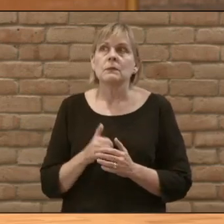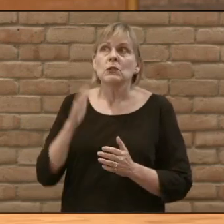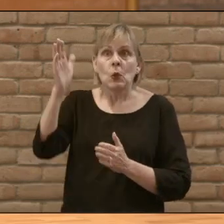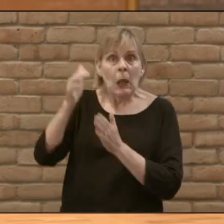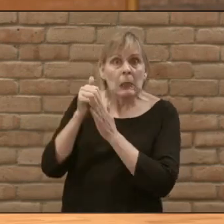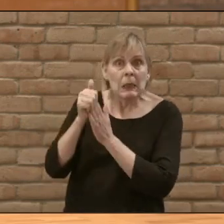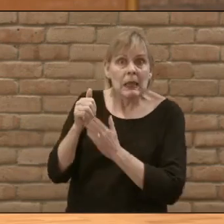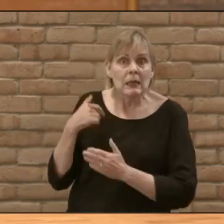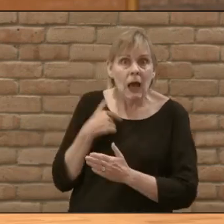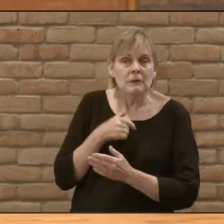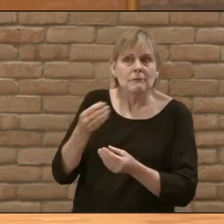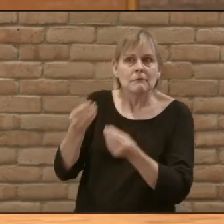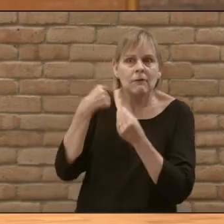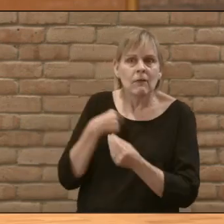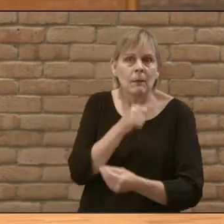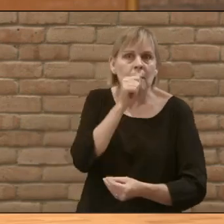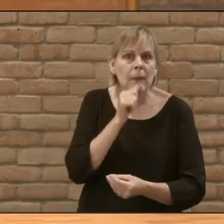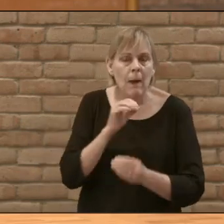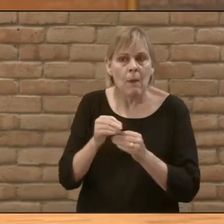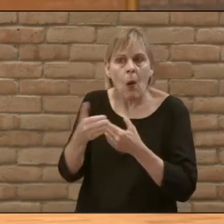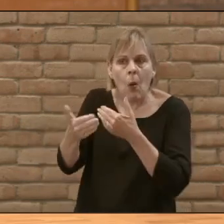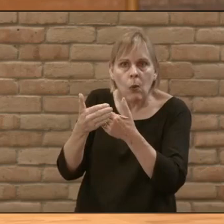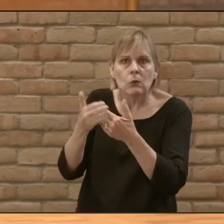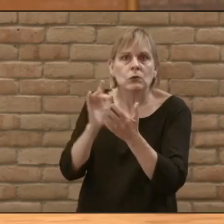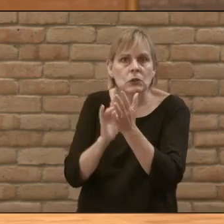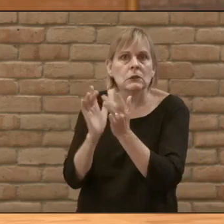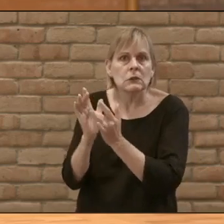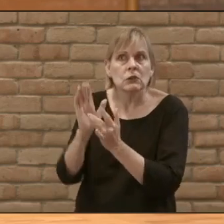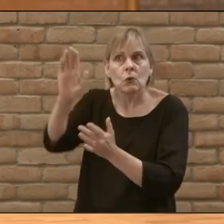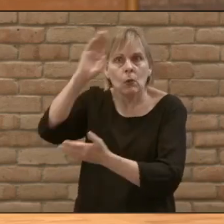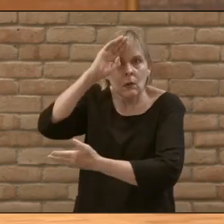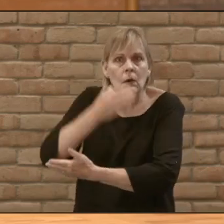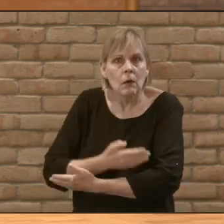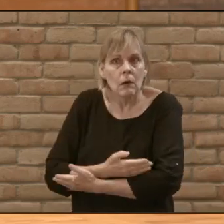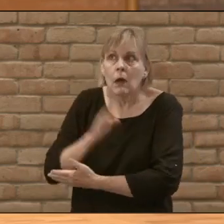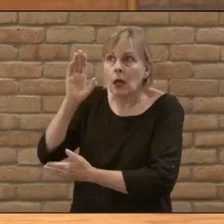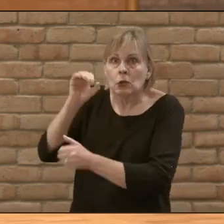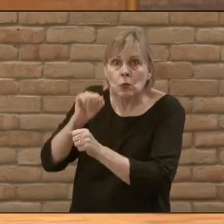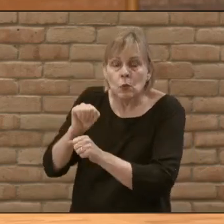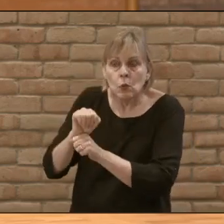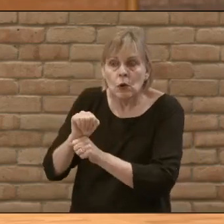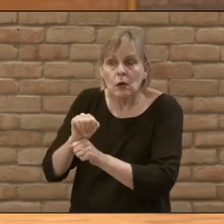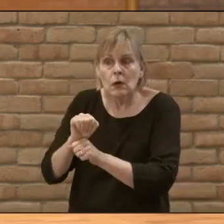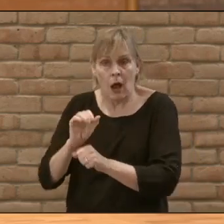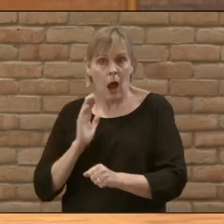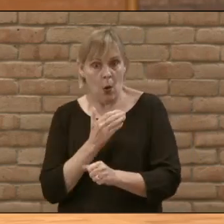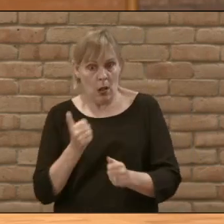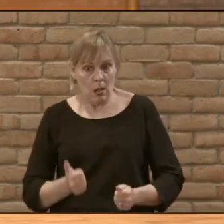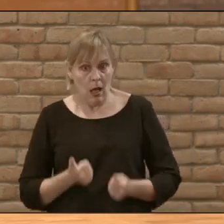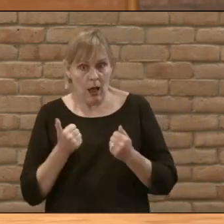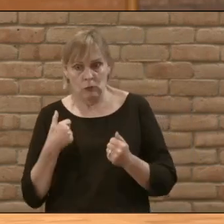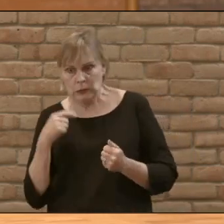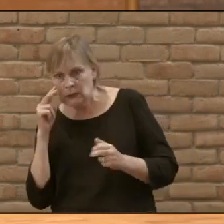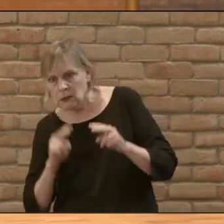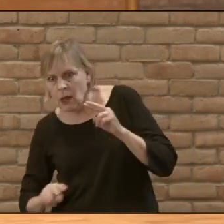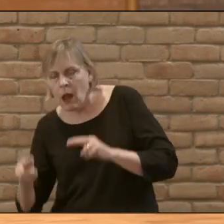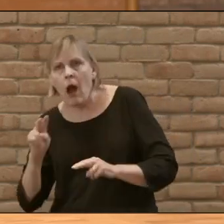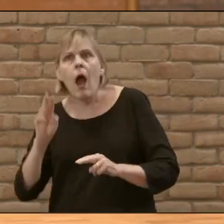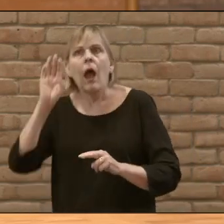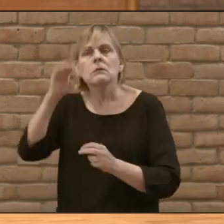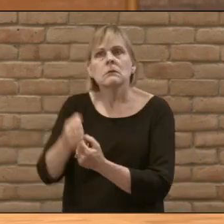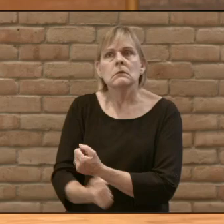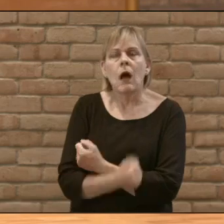again closer To your son, Jesus That we would see his work in our lives And know his love for us Beyond